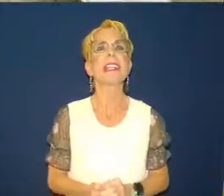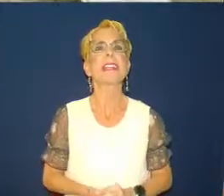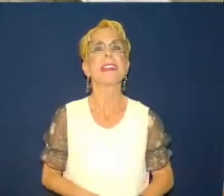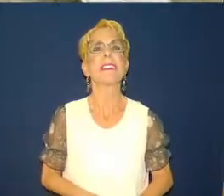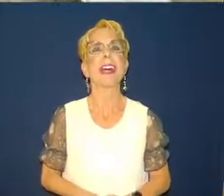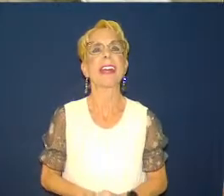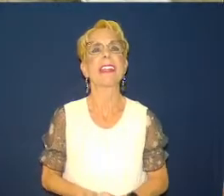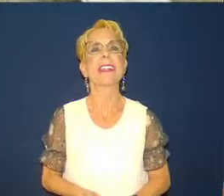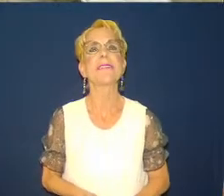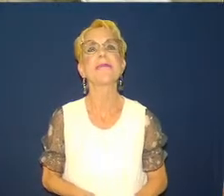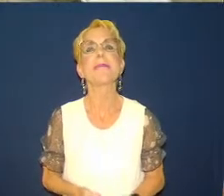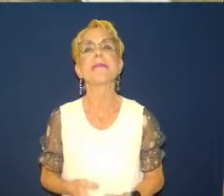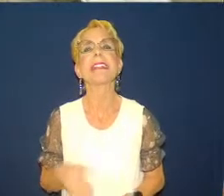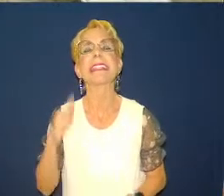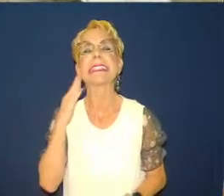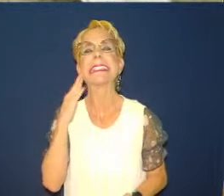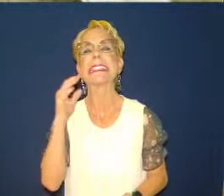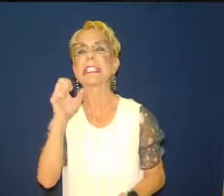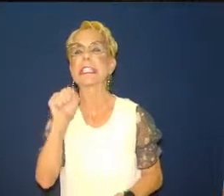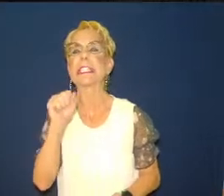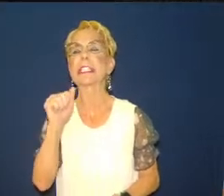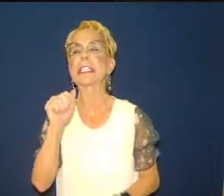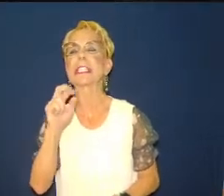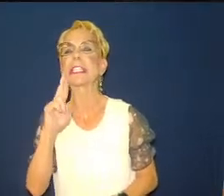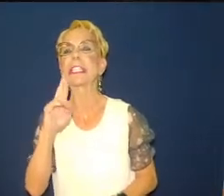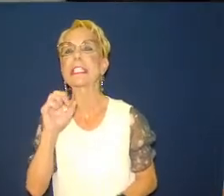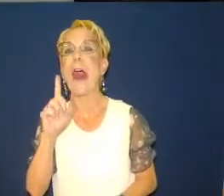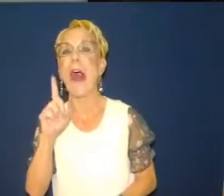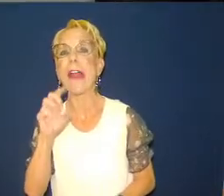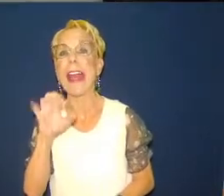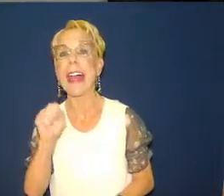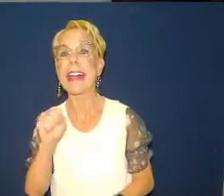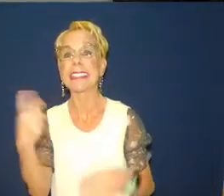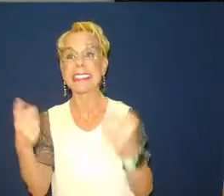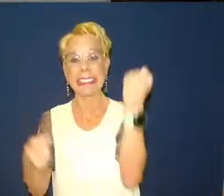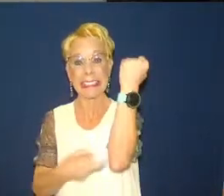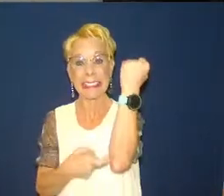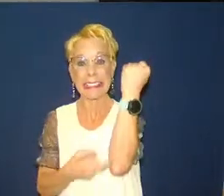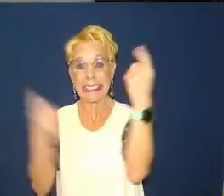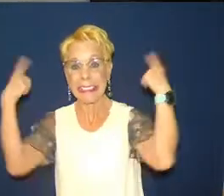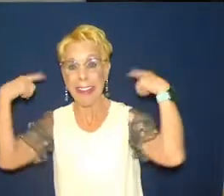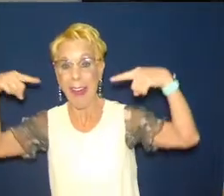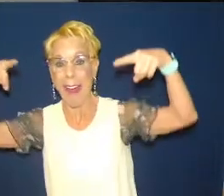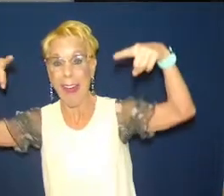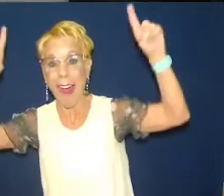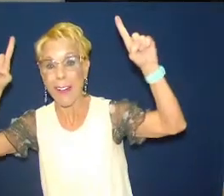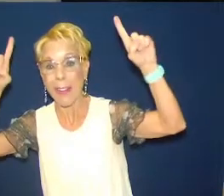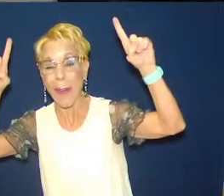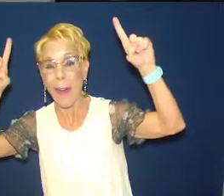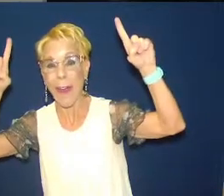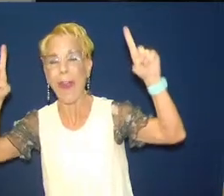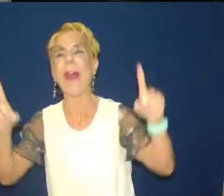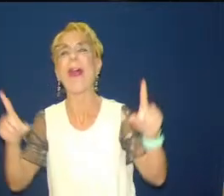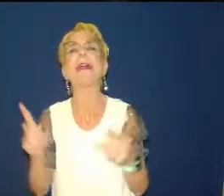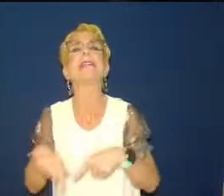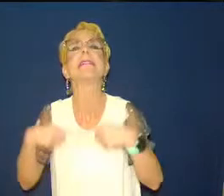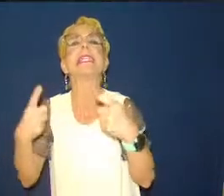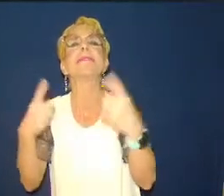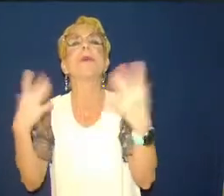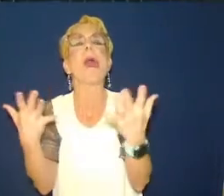in Sardis receive perhaps the best promise of all. They will walk before me in white and I will not blot their names out the book of life.